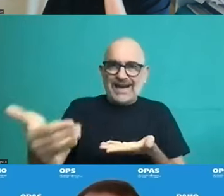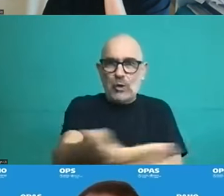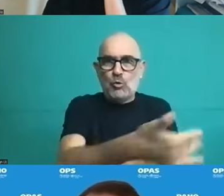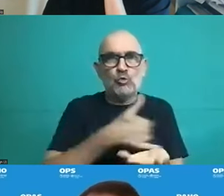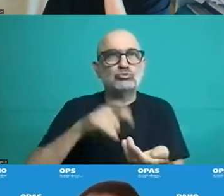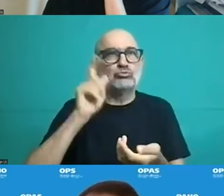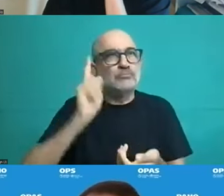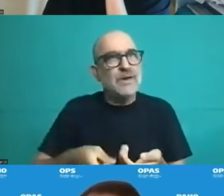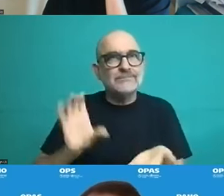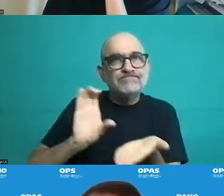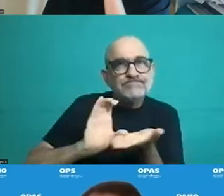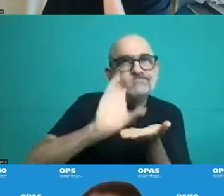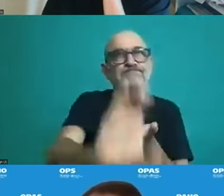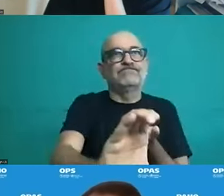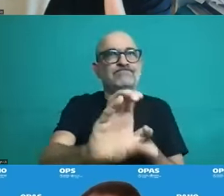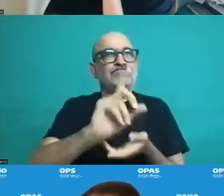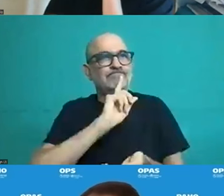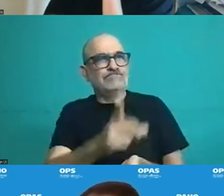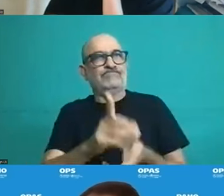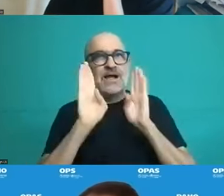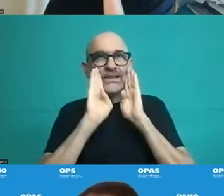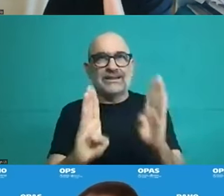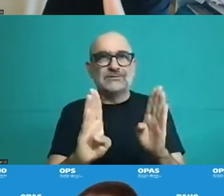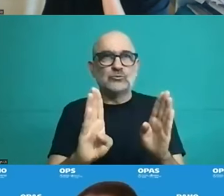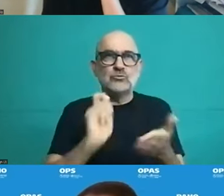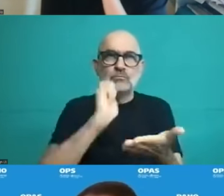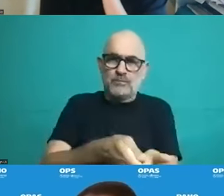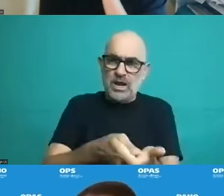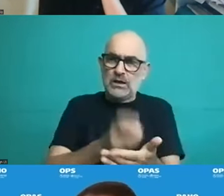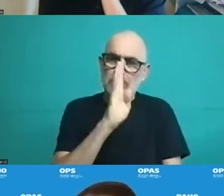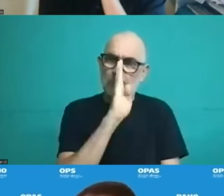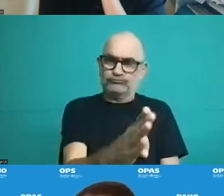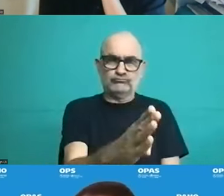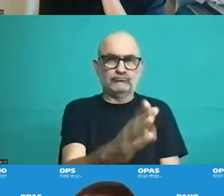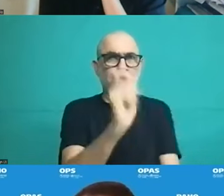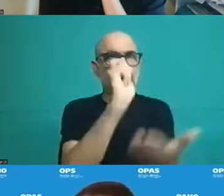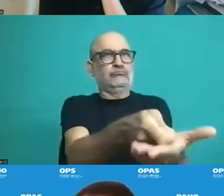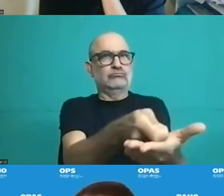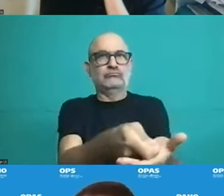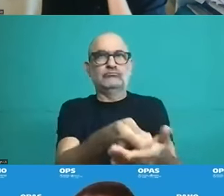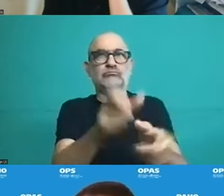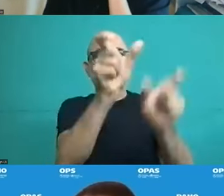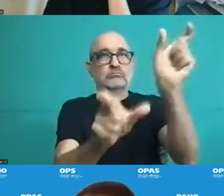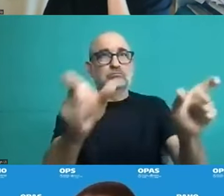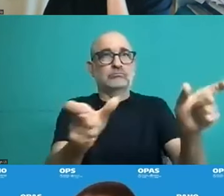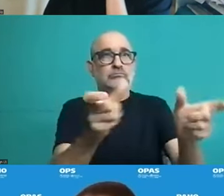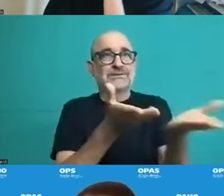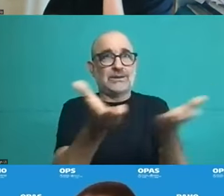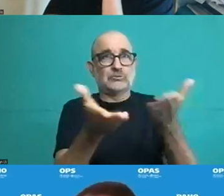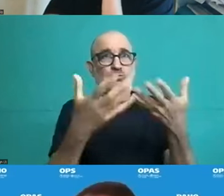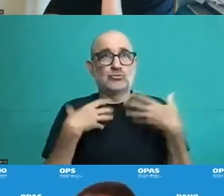health care providers will be paid directly without